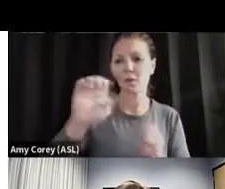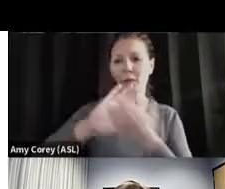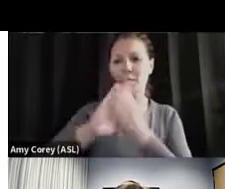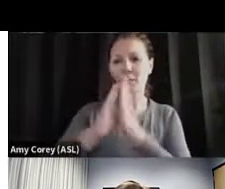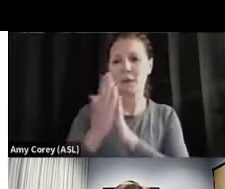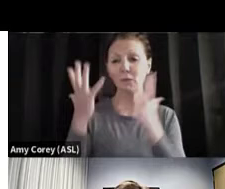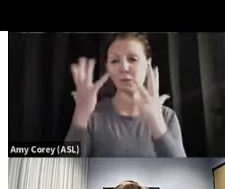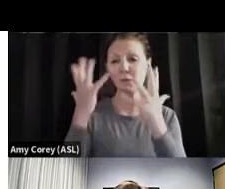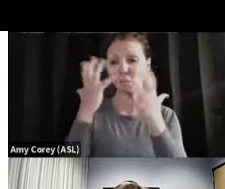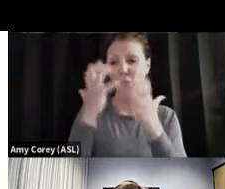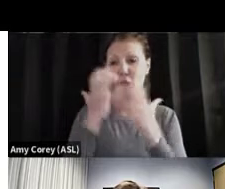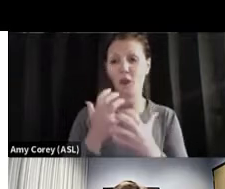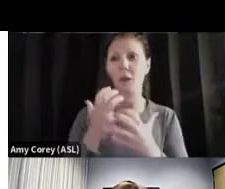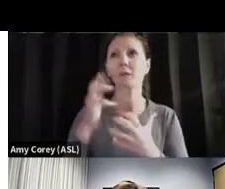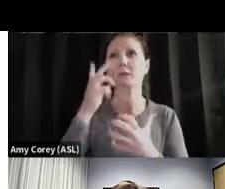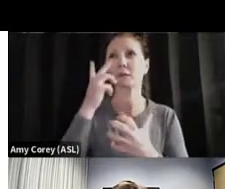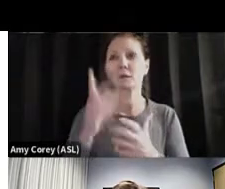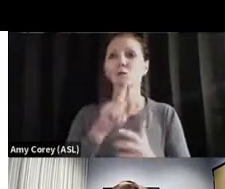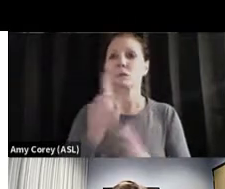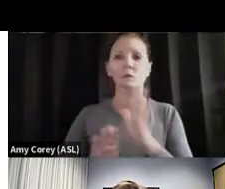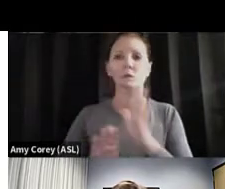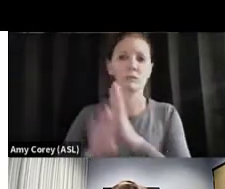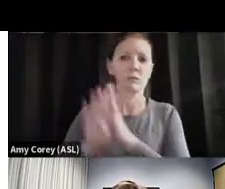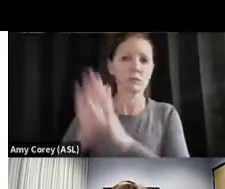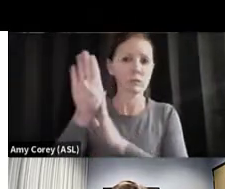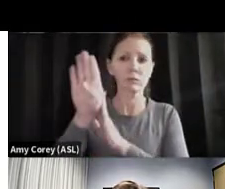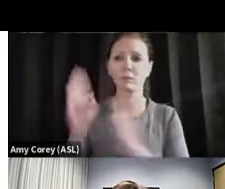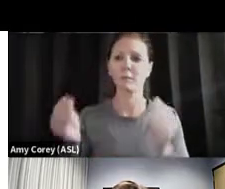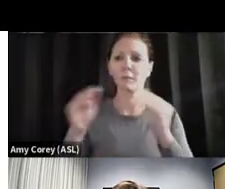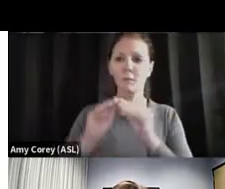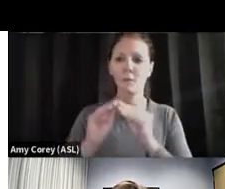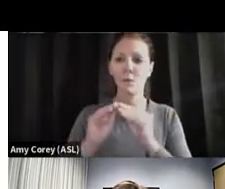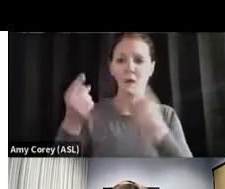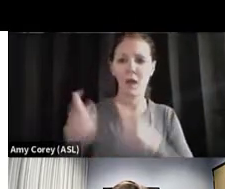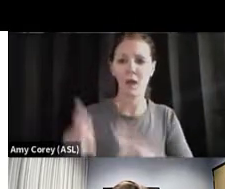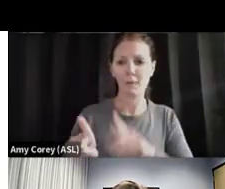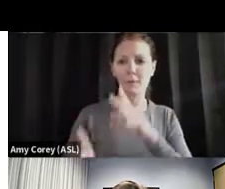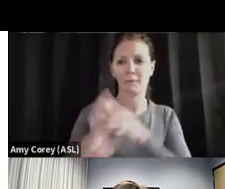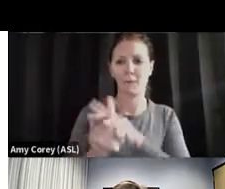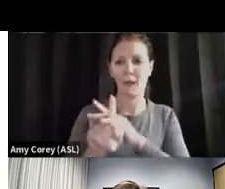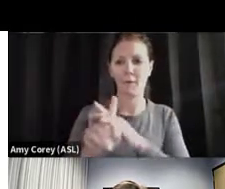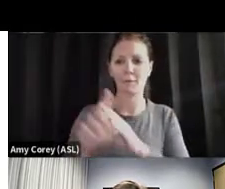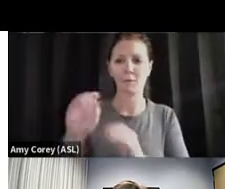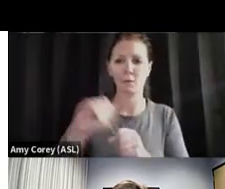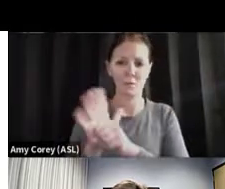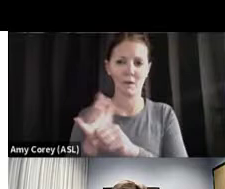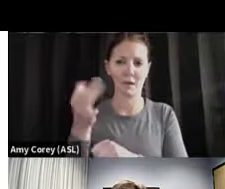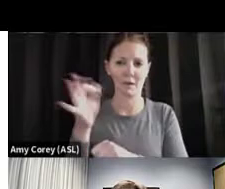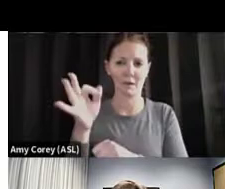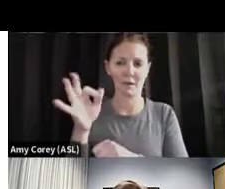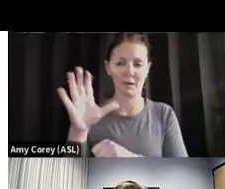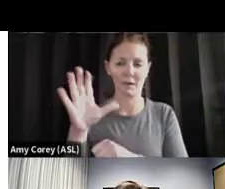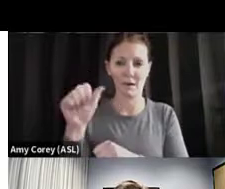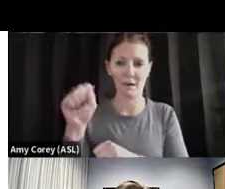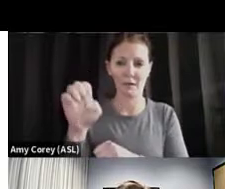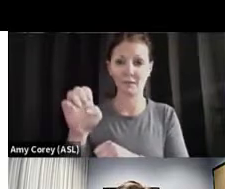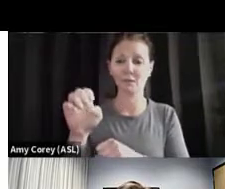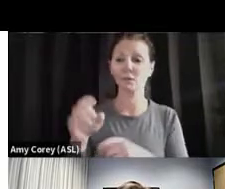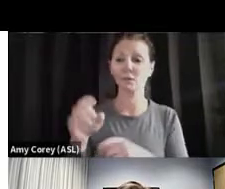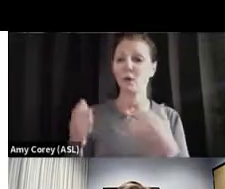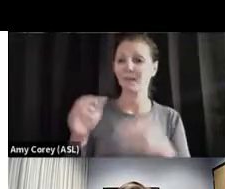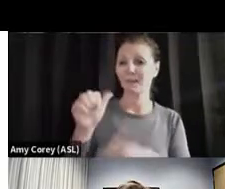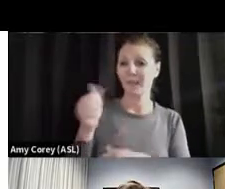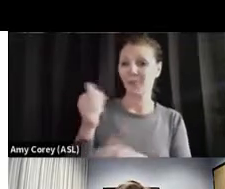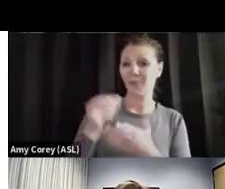real resurgence of COVID-19. So Connecticut is purple, corresponds to 10,500 cases per million in Connecticut